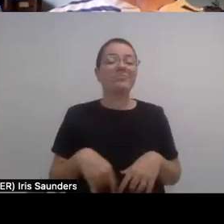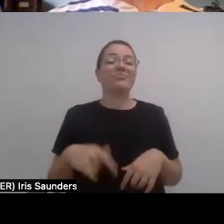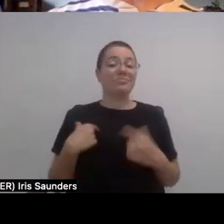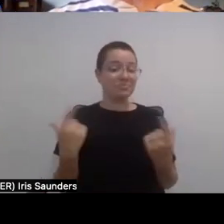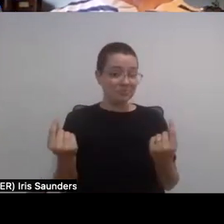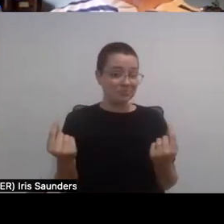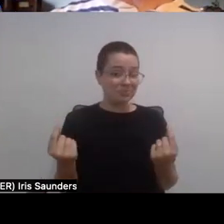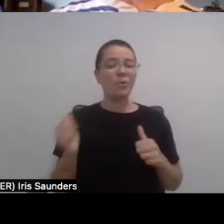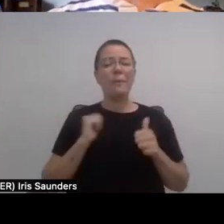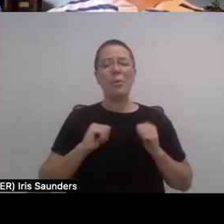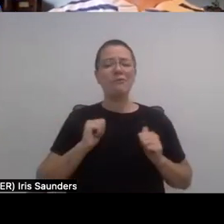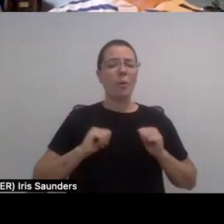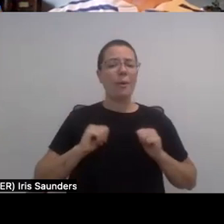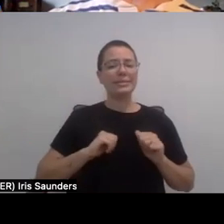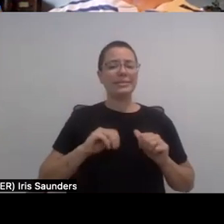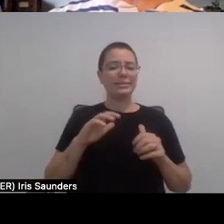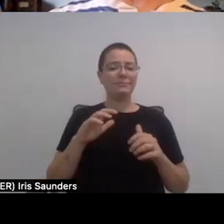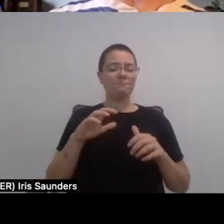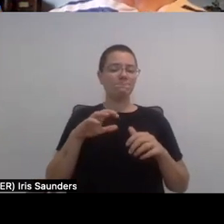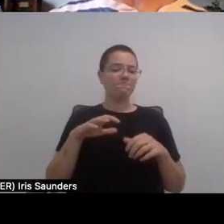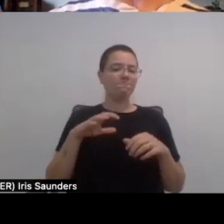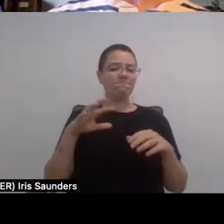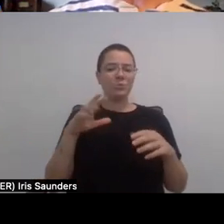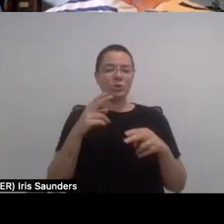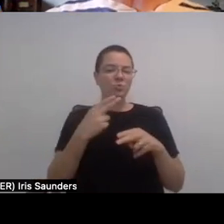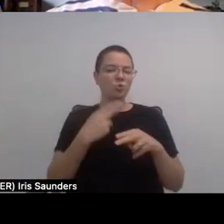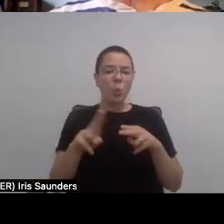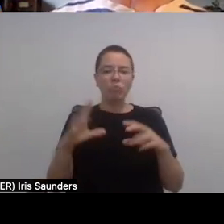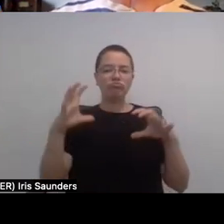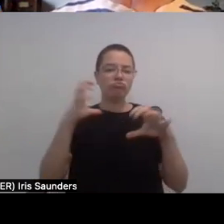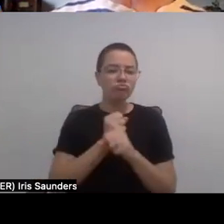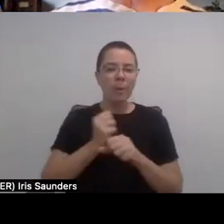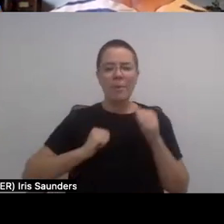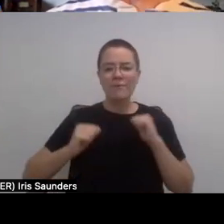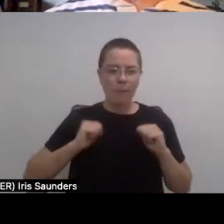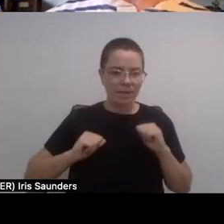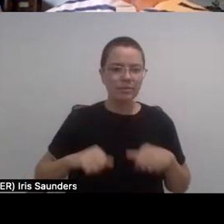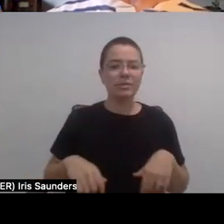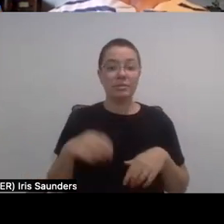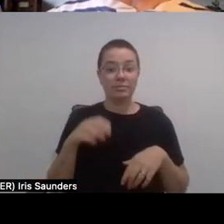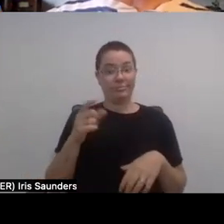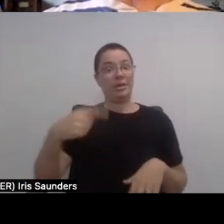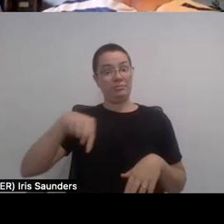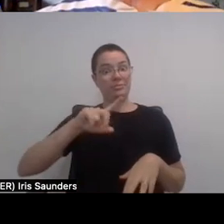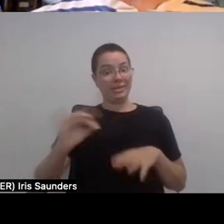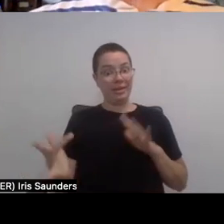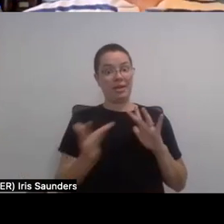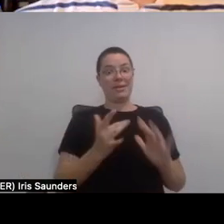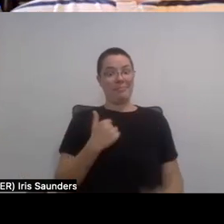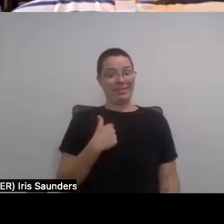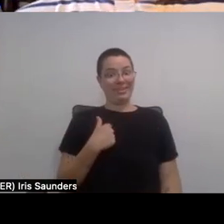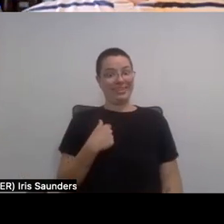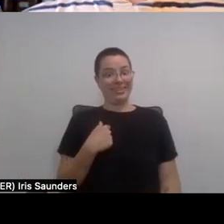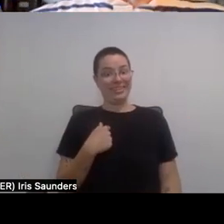piece, you know, a very short, succinct performance art piece. And I've gotten contacted, but one of the other obstacles